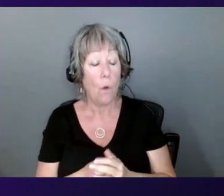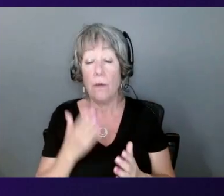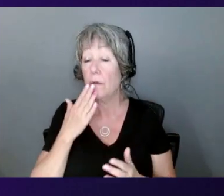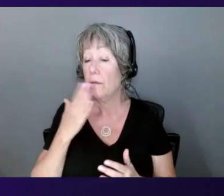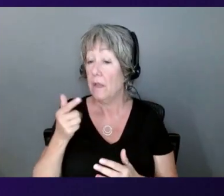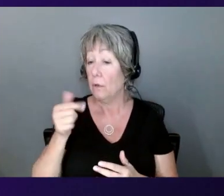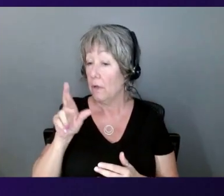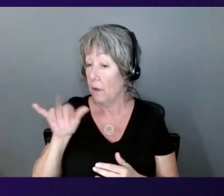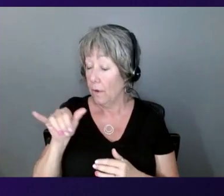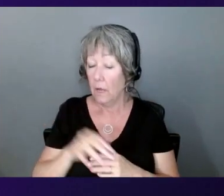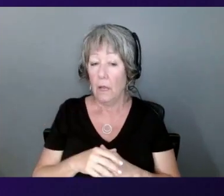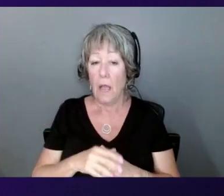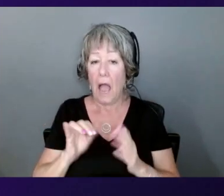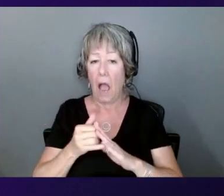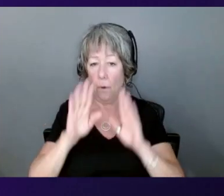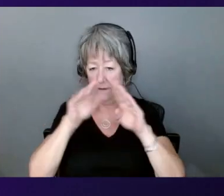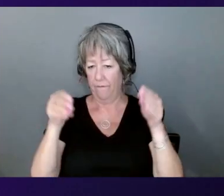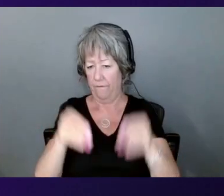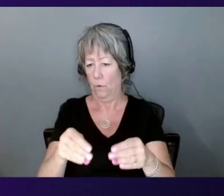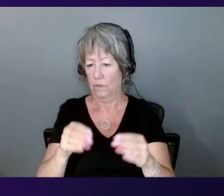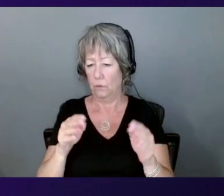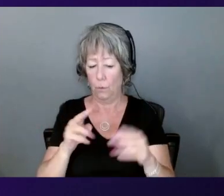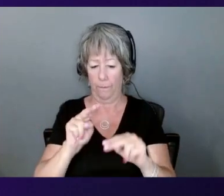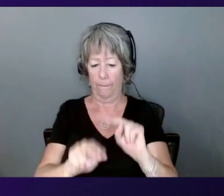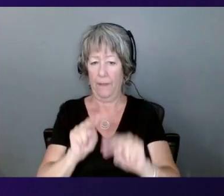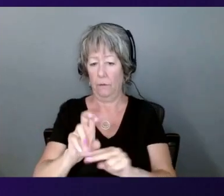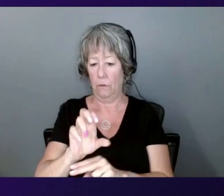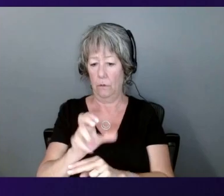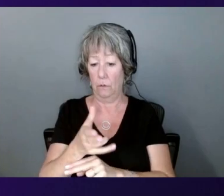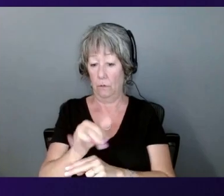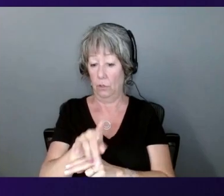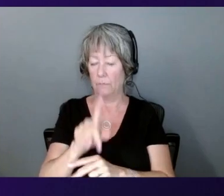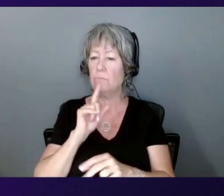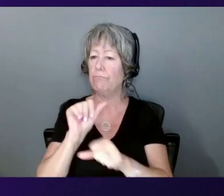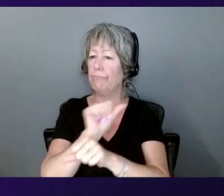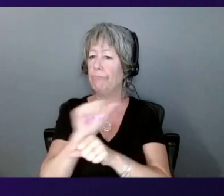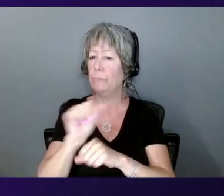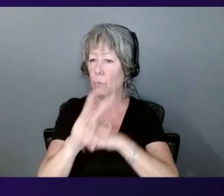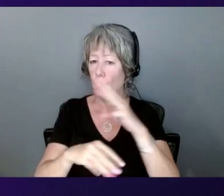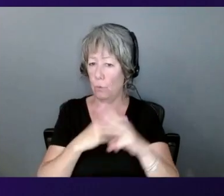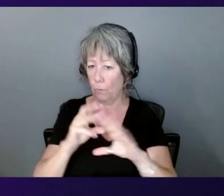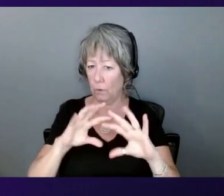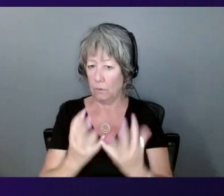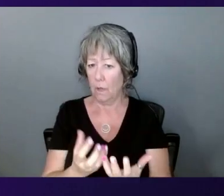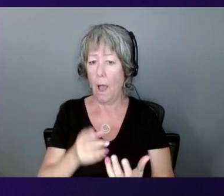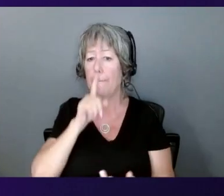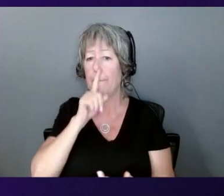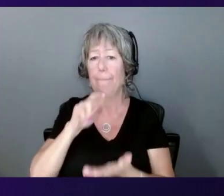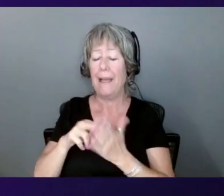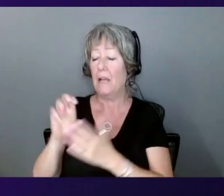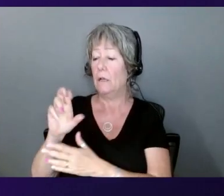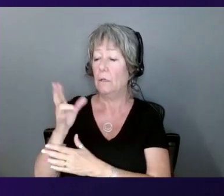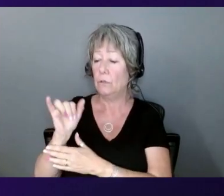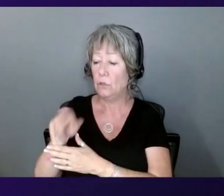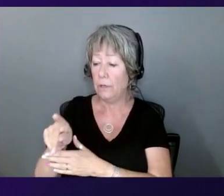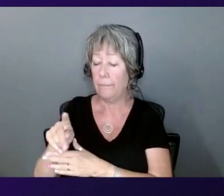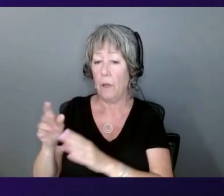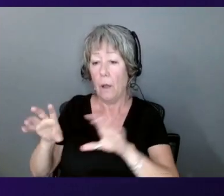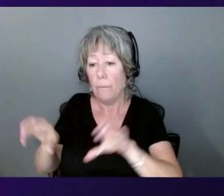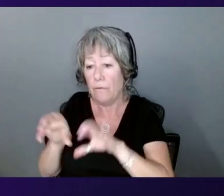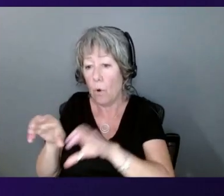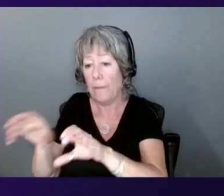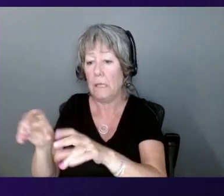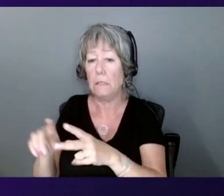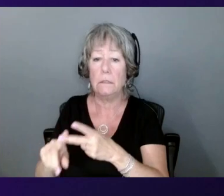focus on building chips in reality. And I'm not going to talk about the chip performance or how the high-level benchmarks